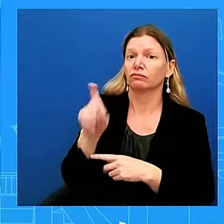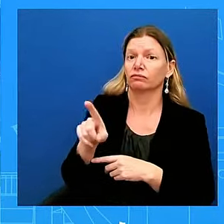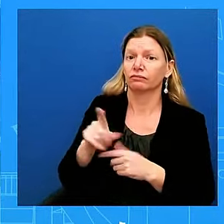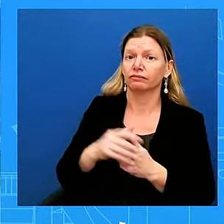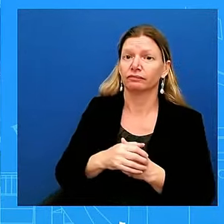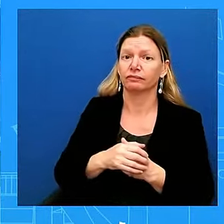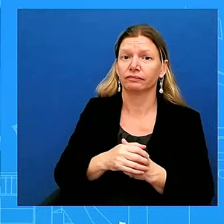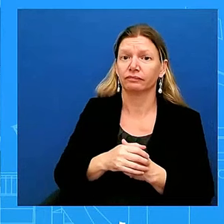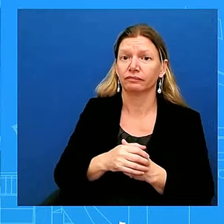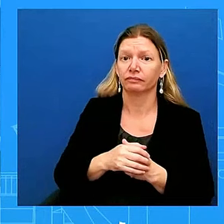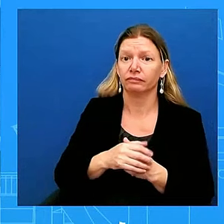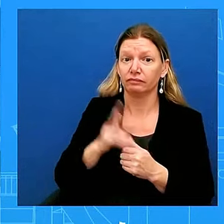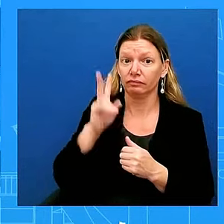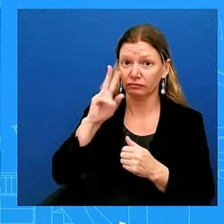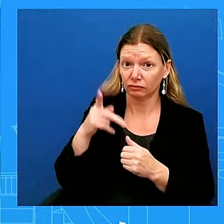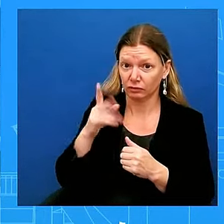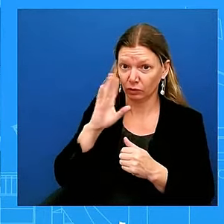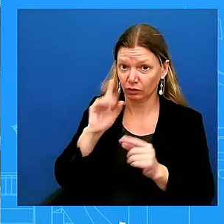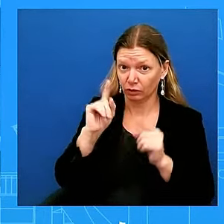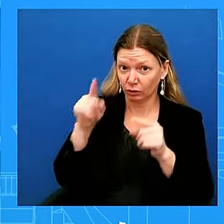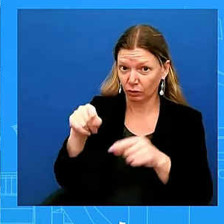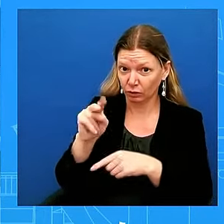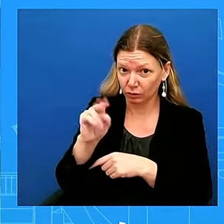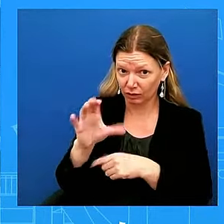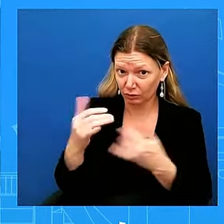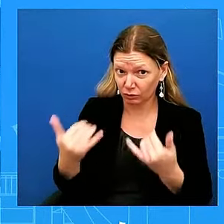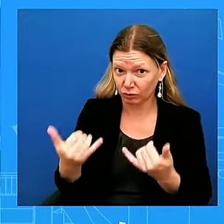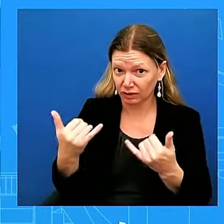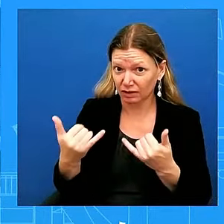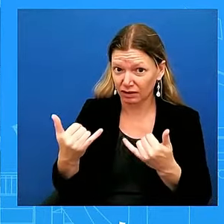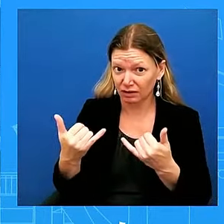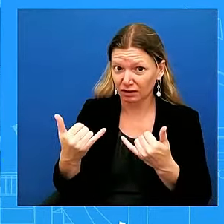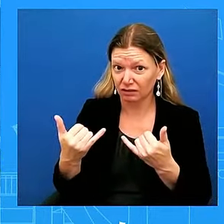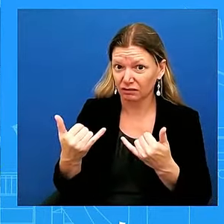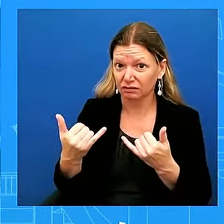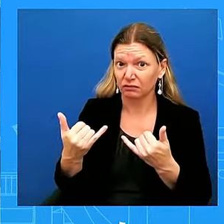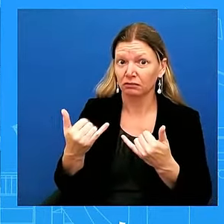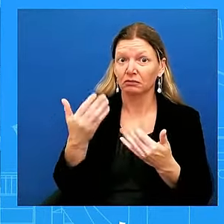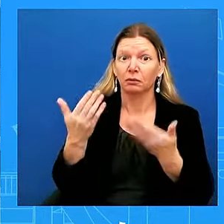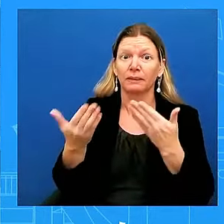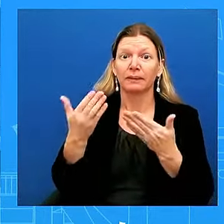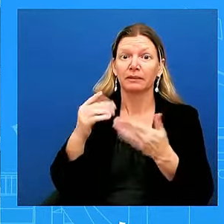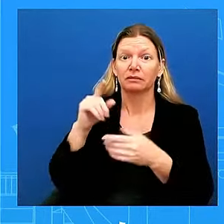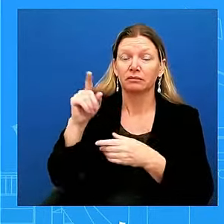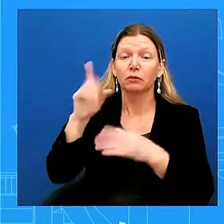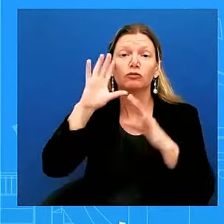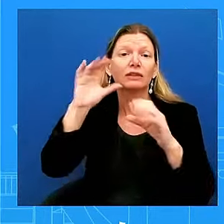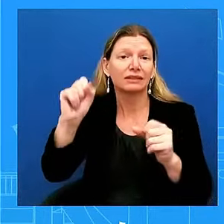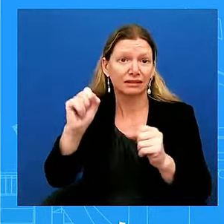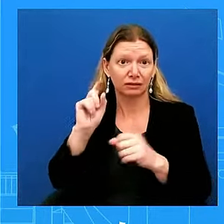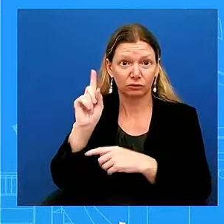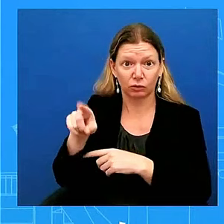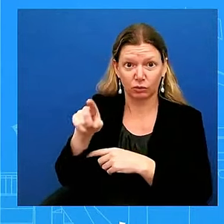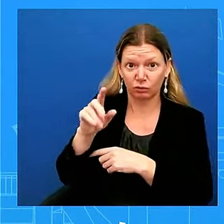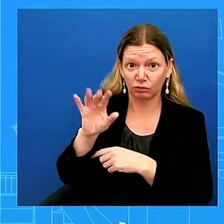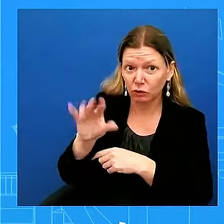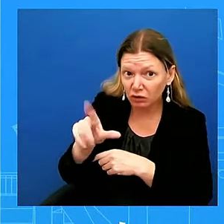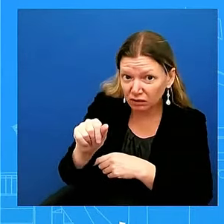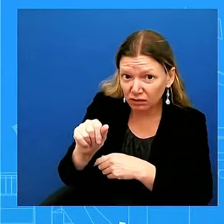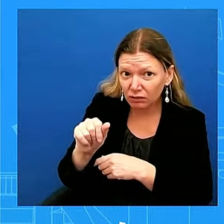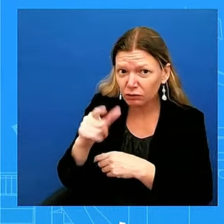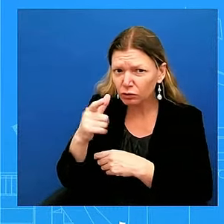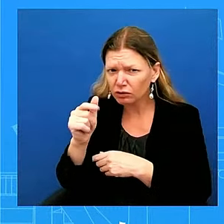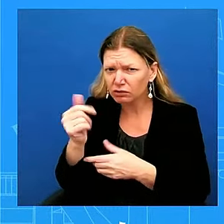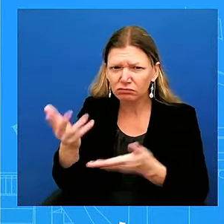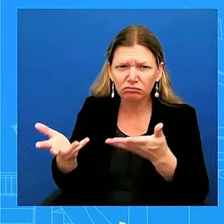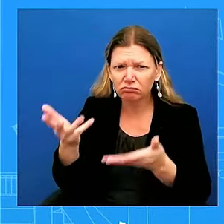The President had mentioned he might go to Florida and Georgia later this week. Is there any more you can give on that? I don't have anything more to share on that. Obviously, our big thing is